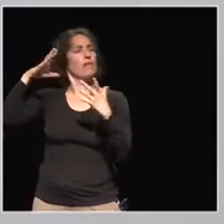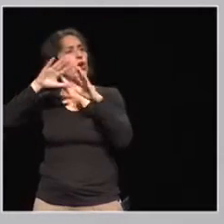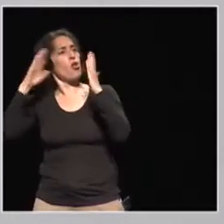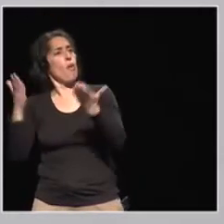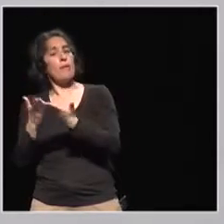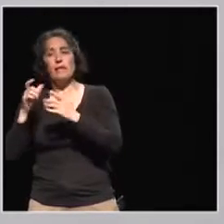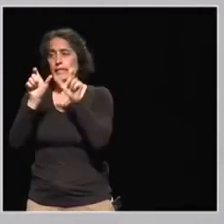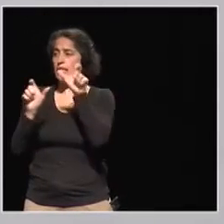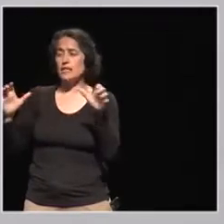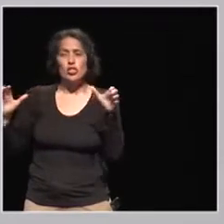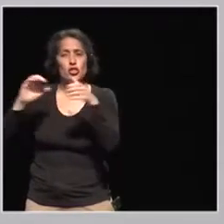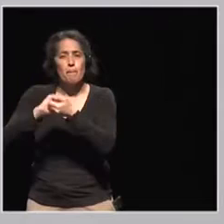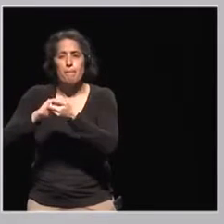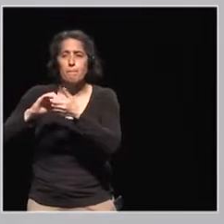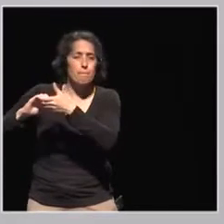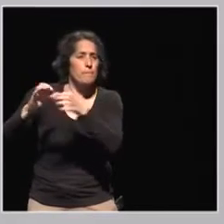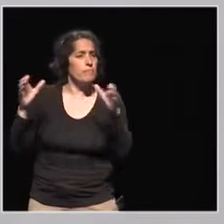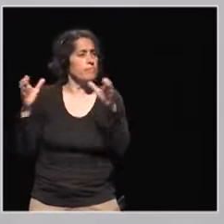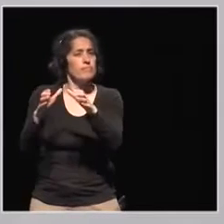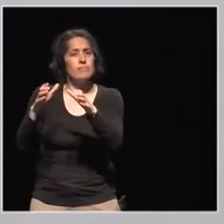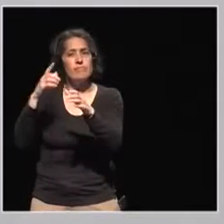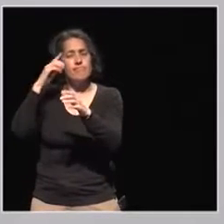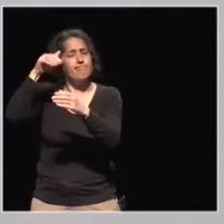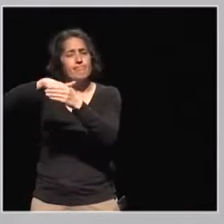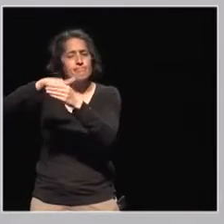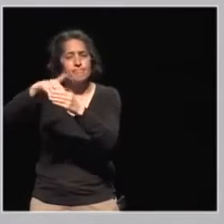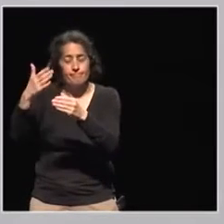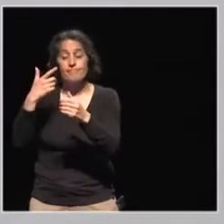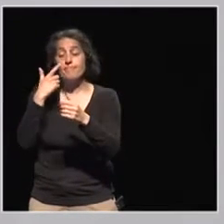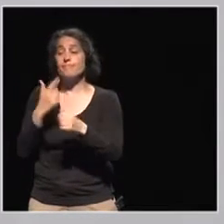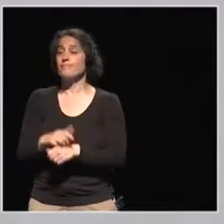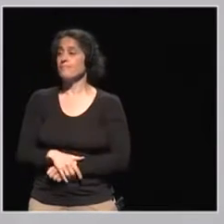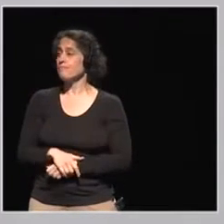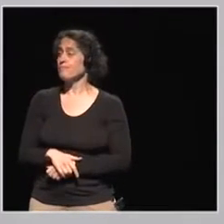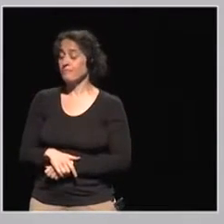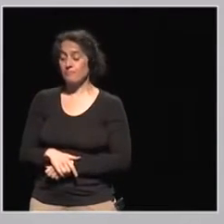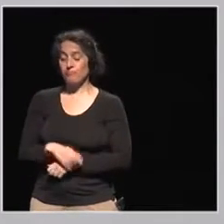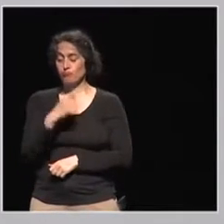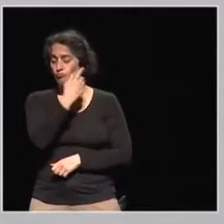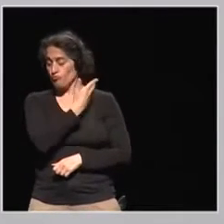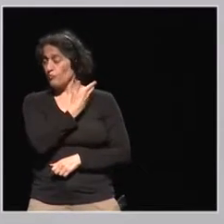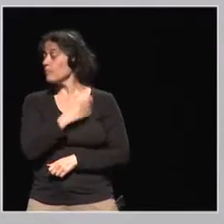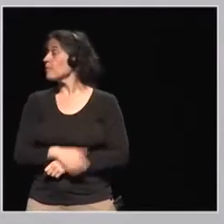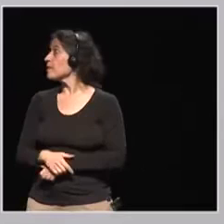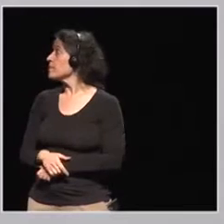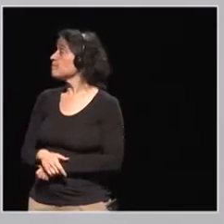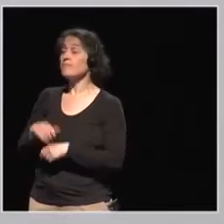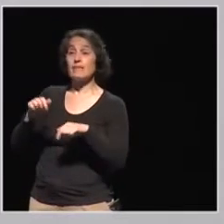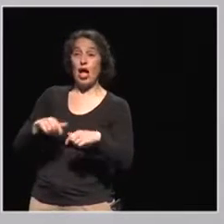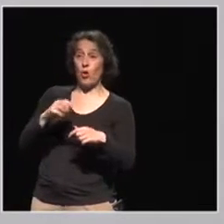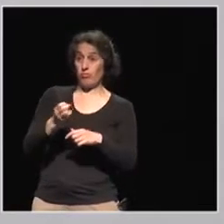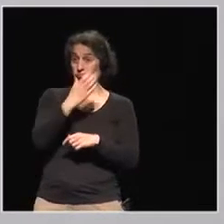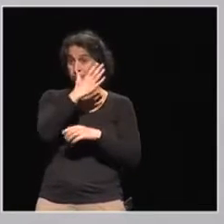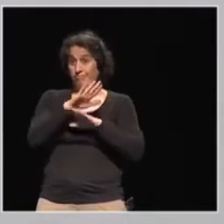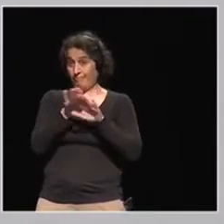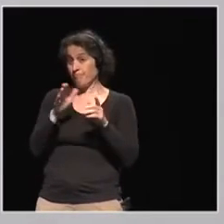ask the panel, each one of you, to give us your definition. What does global